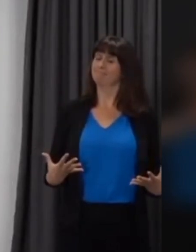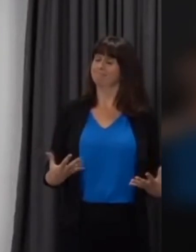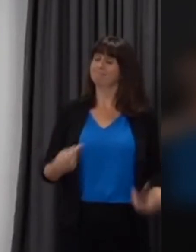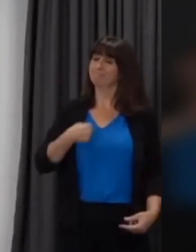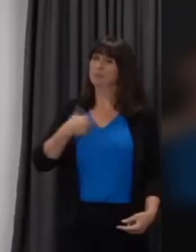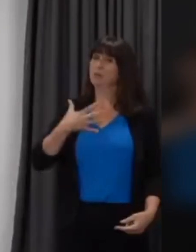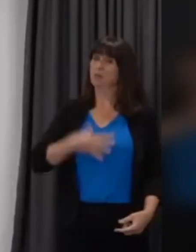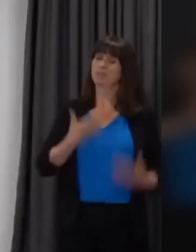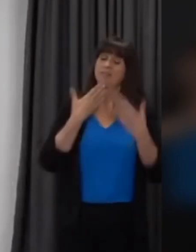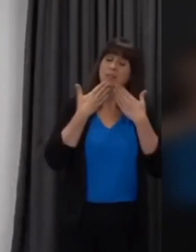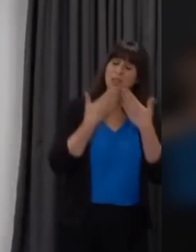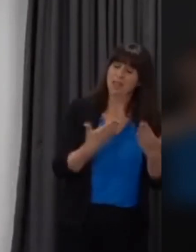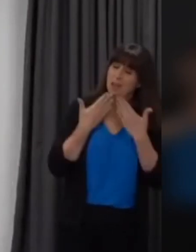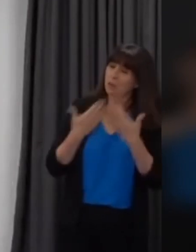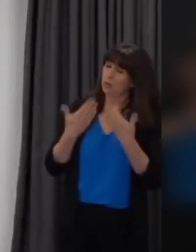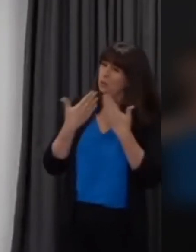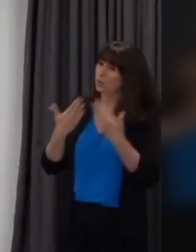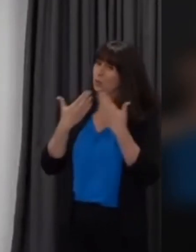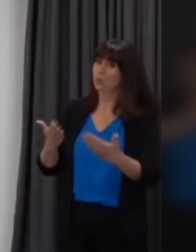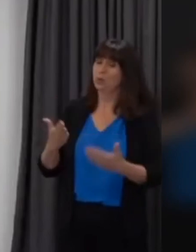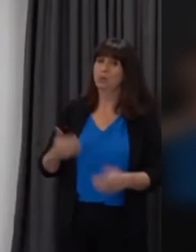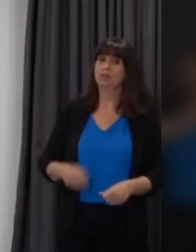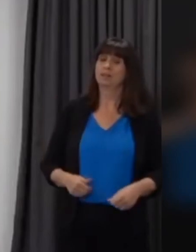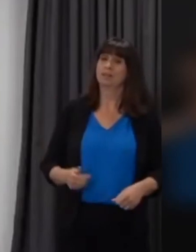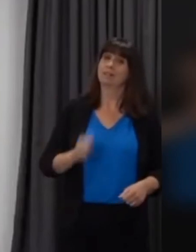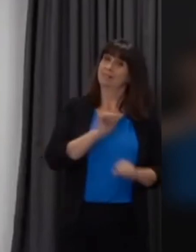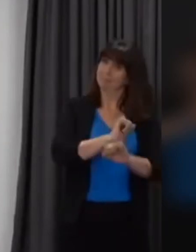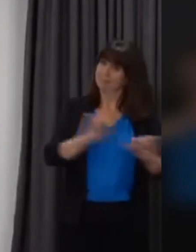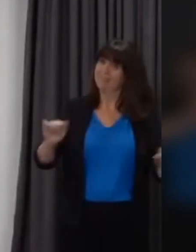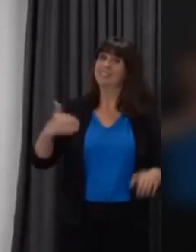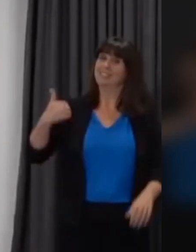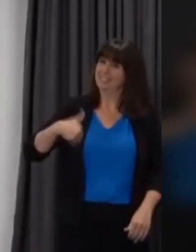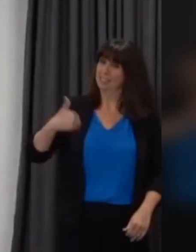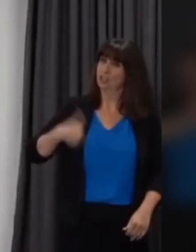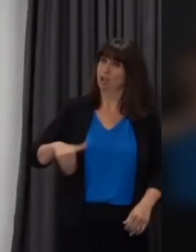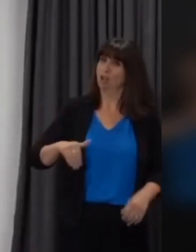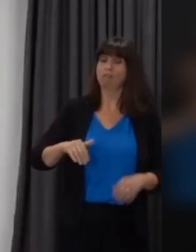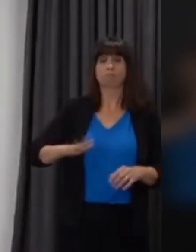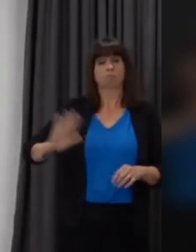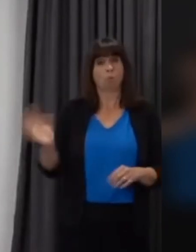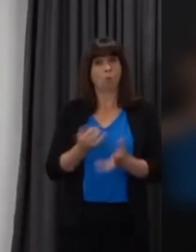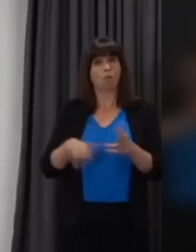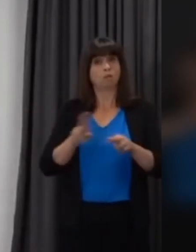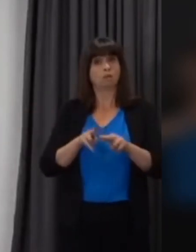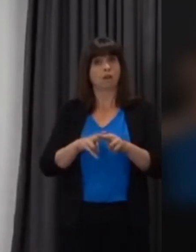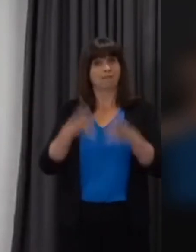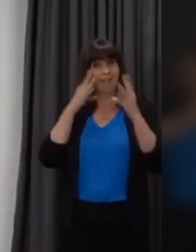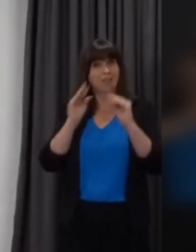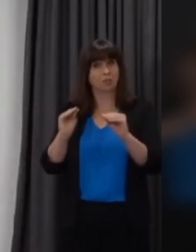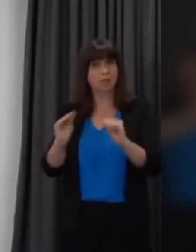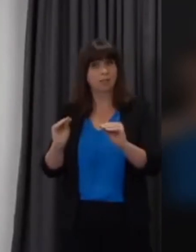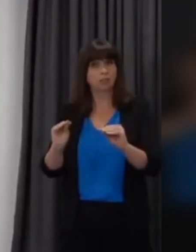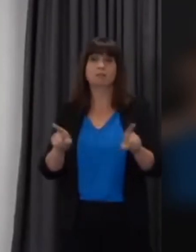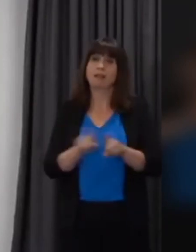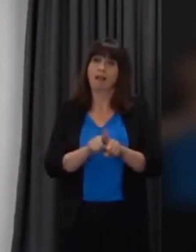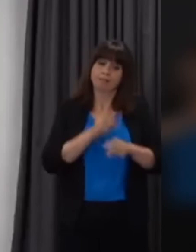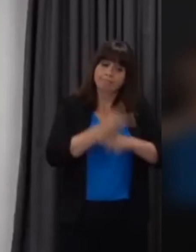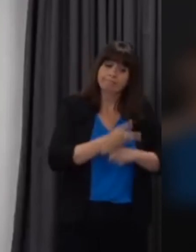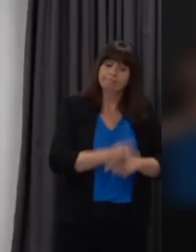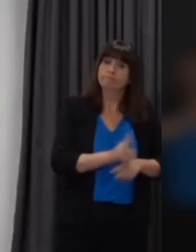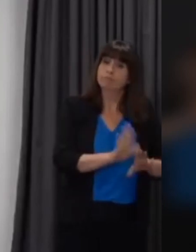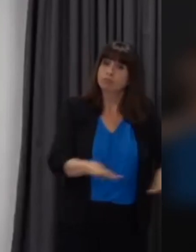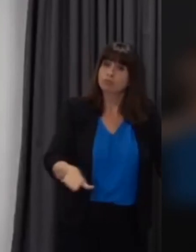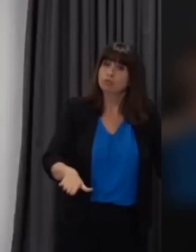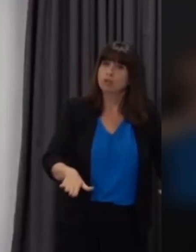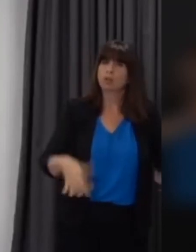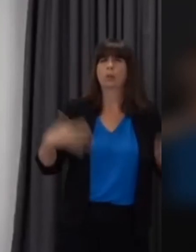just that. Our teachers, indeed all of our staff working across all education and childcare settings, have